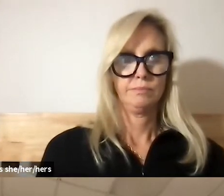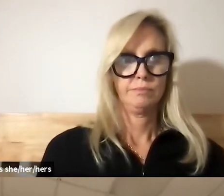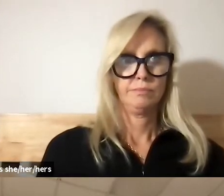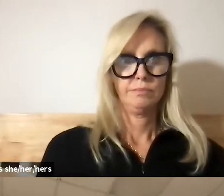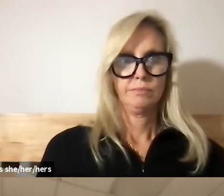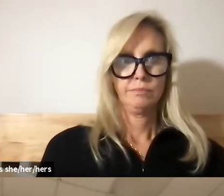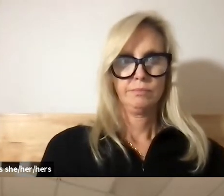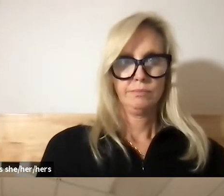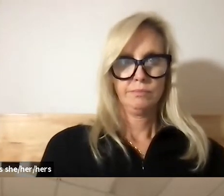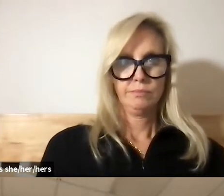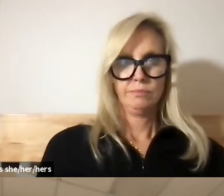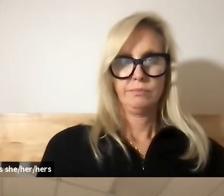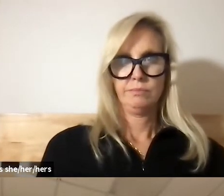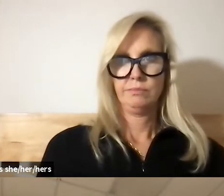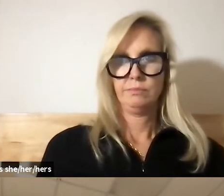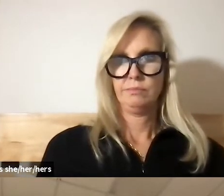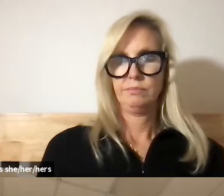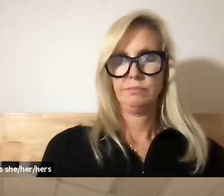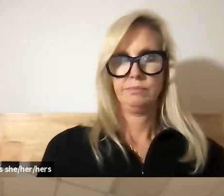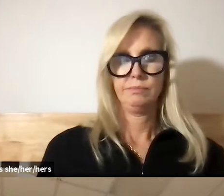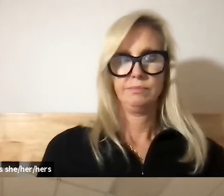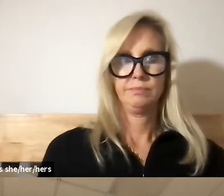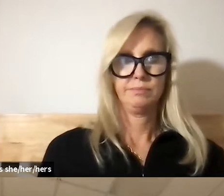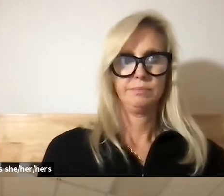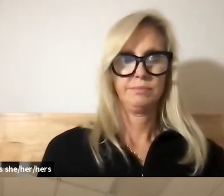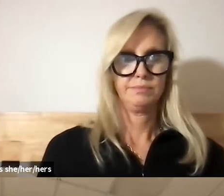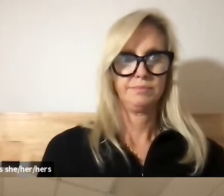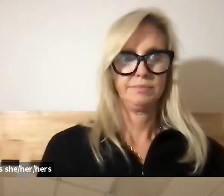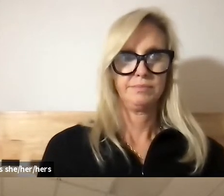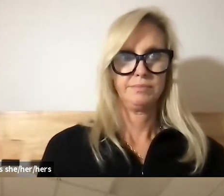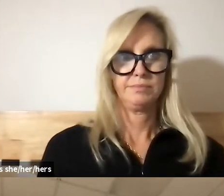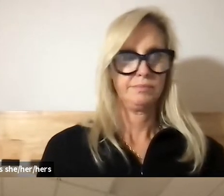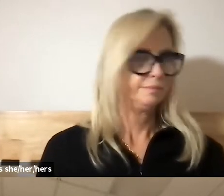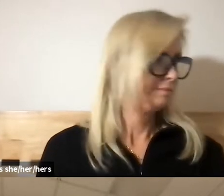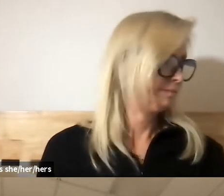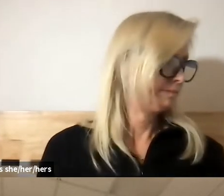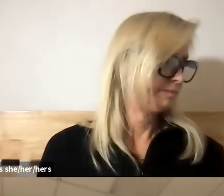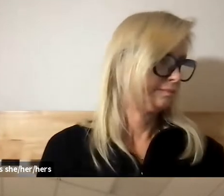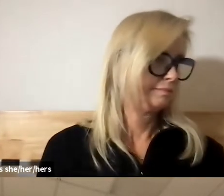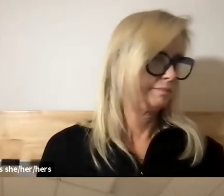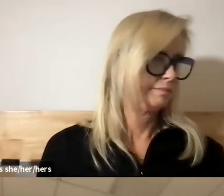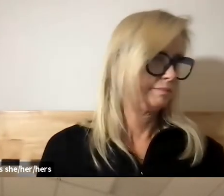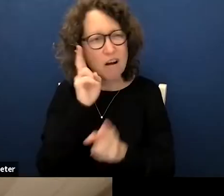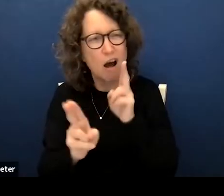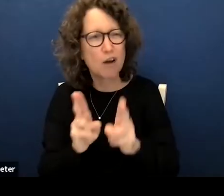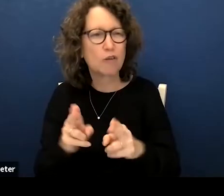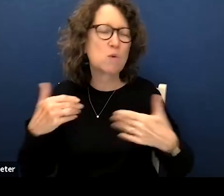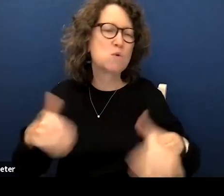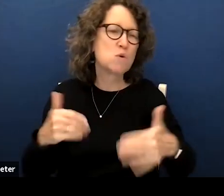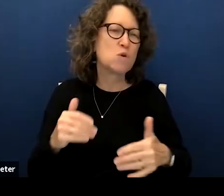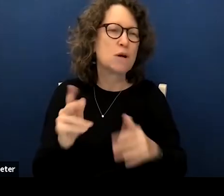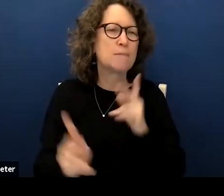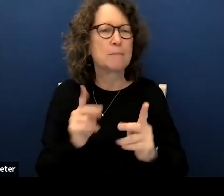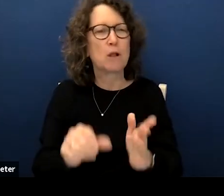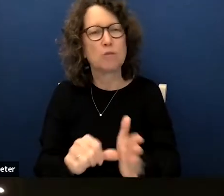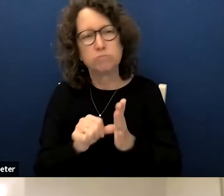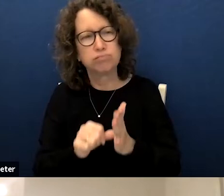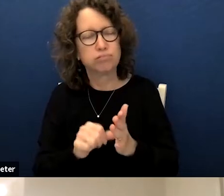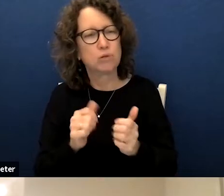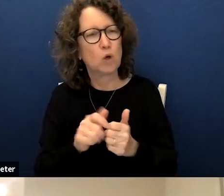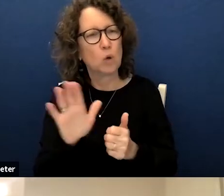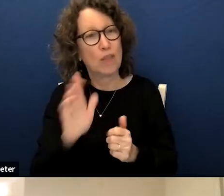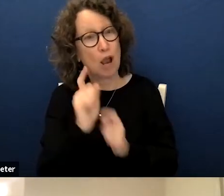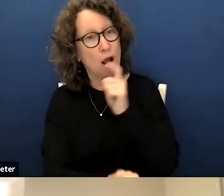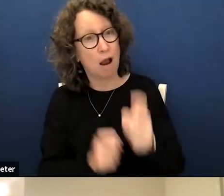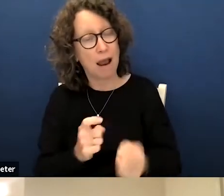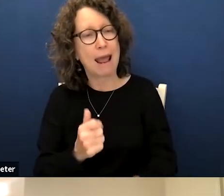finest award winners golita's finest is a 71 year old tradition honoring remarkable individuals whose contributions have enhanced